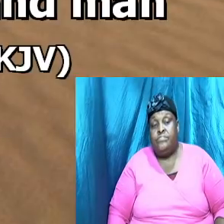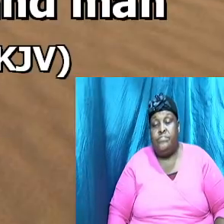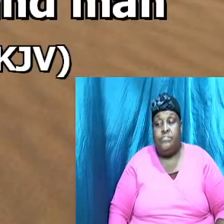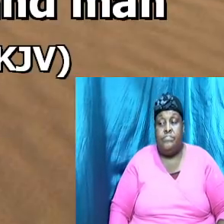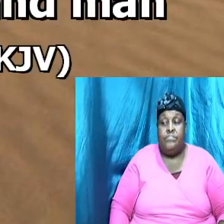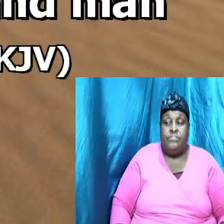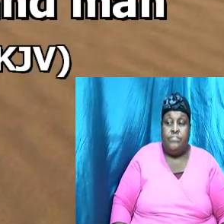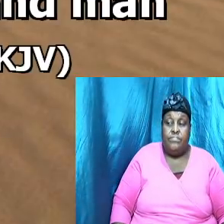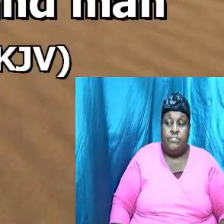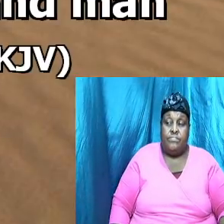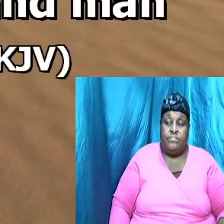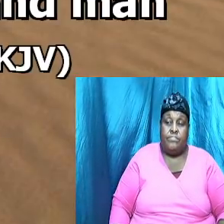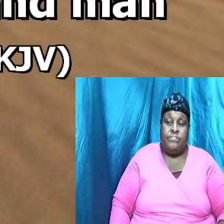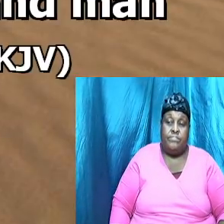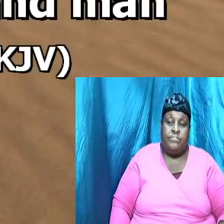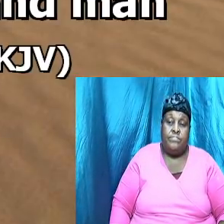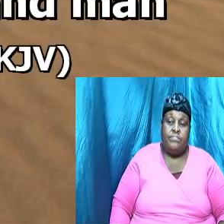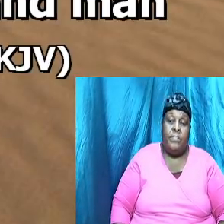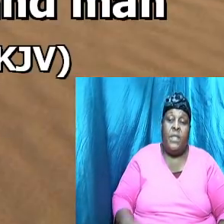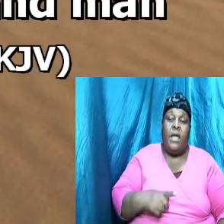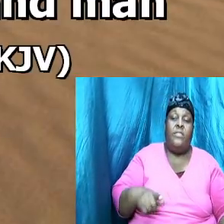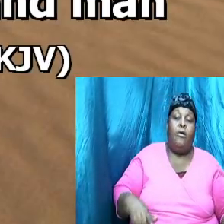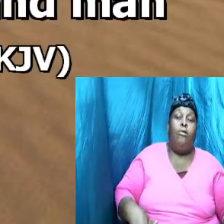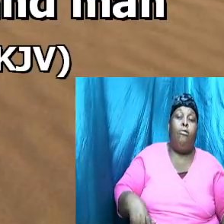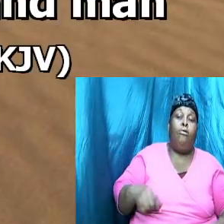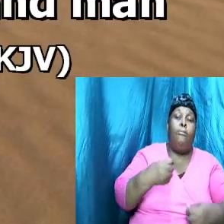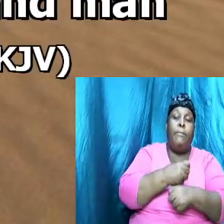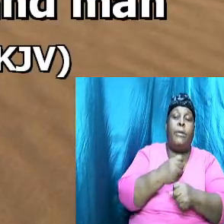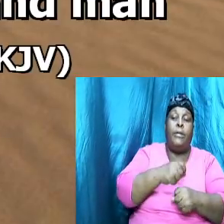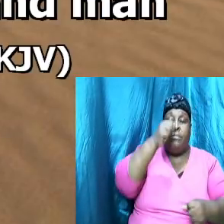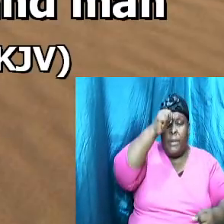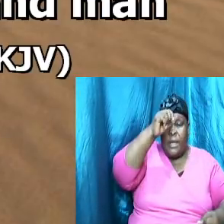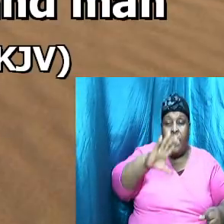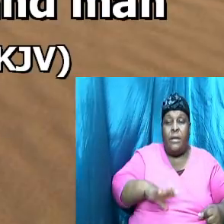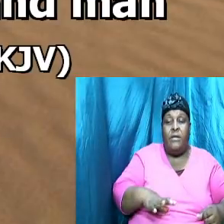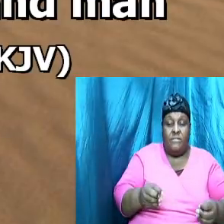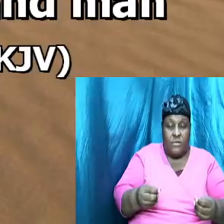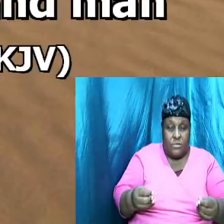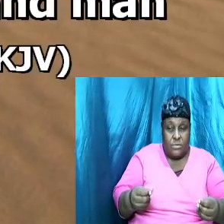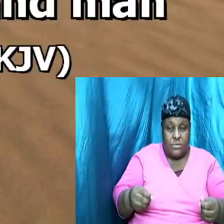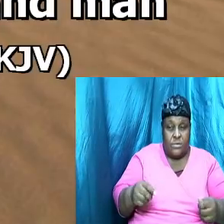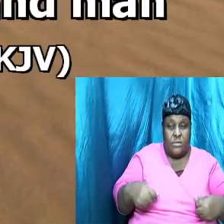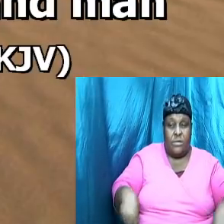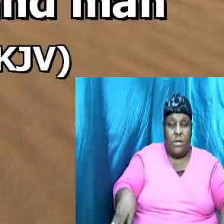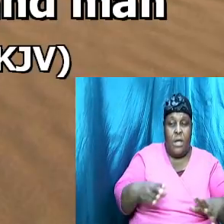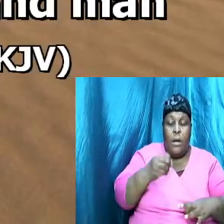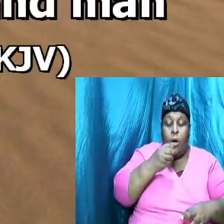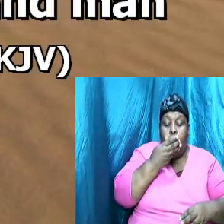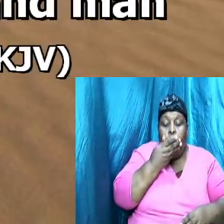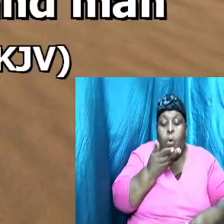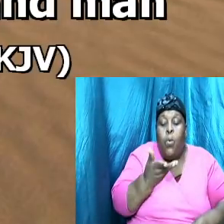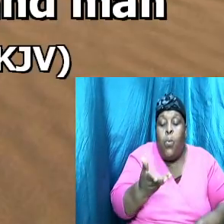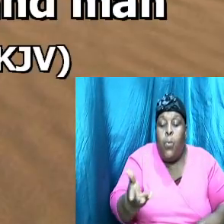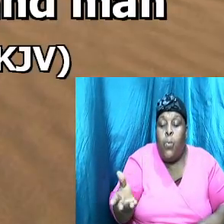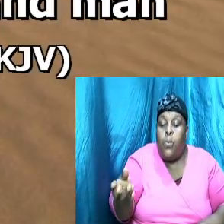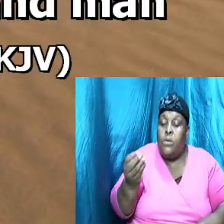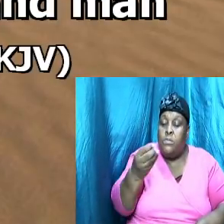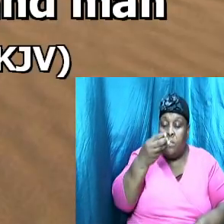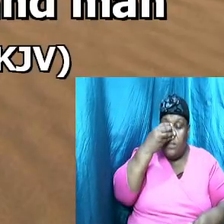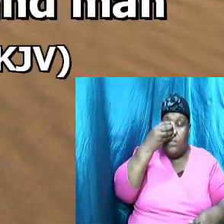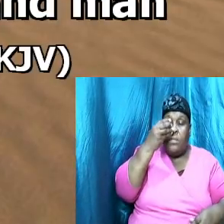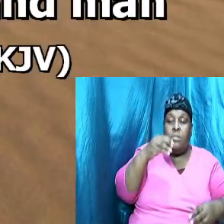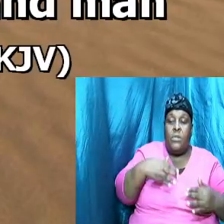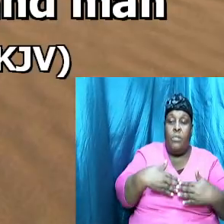in our minds and the Lord God formed man of the dust of the ground and breathed into his nostrils the breath of